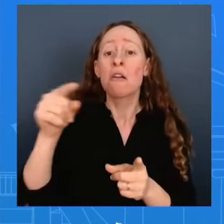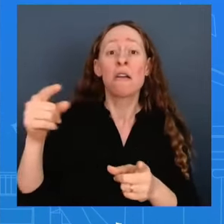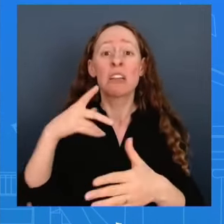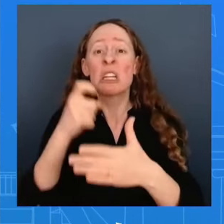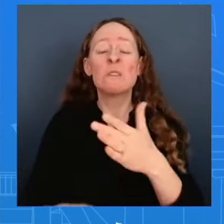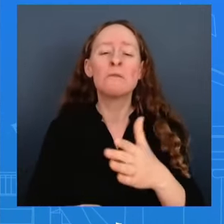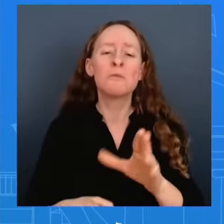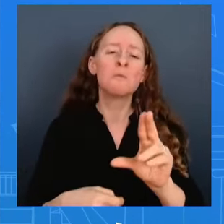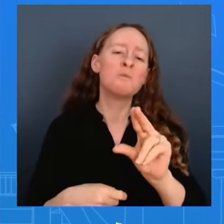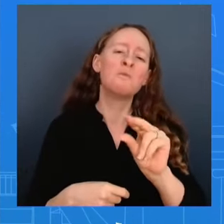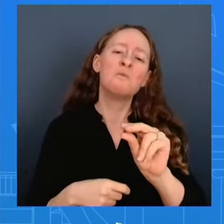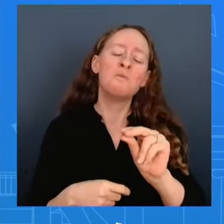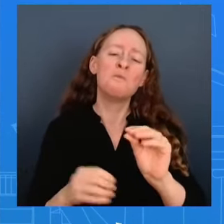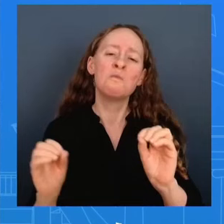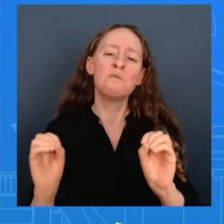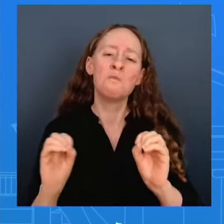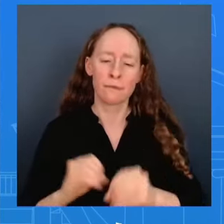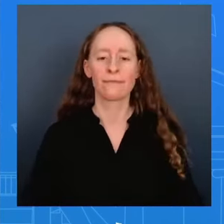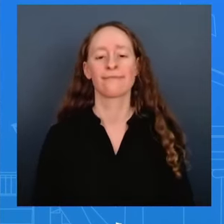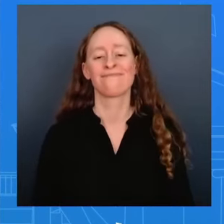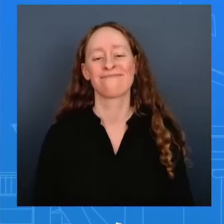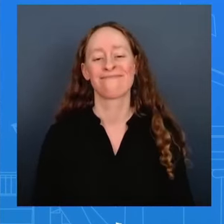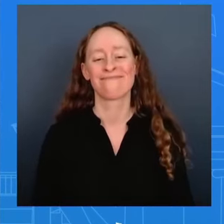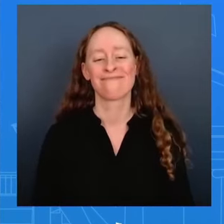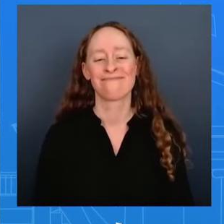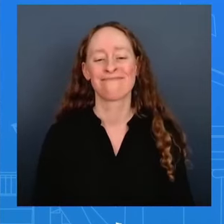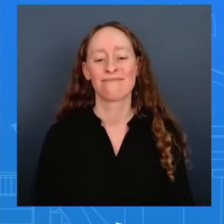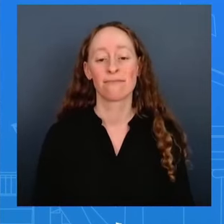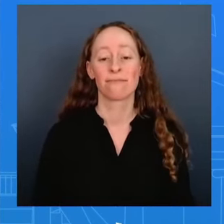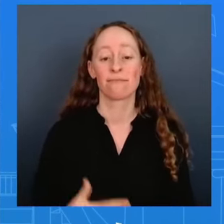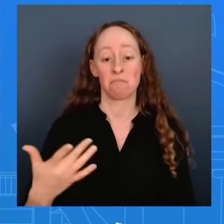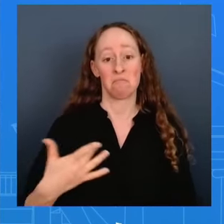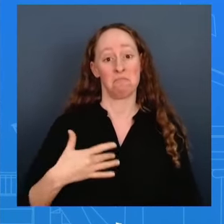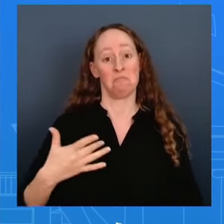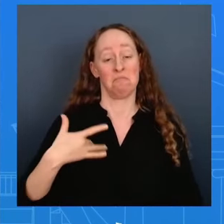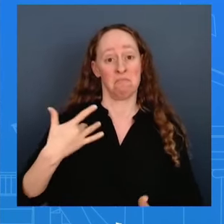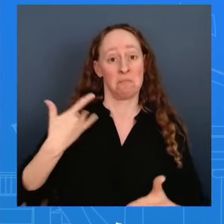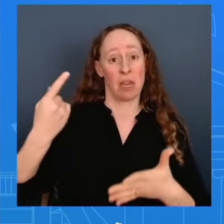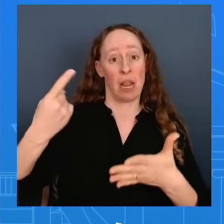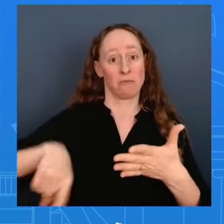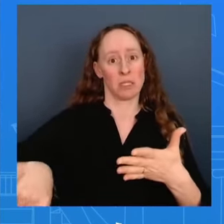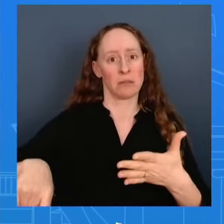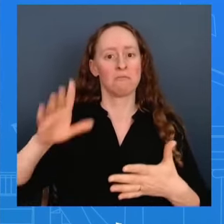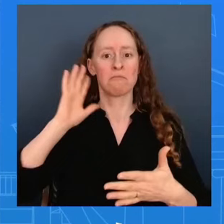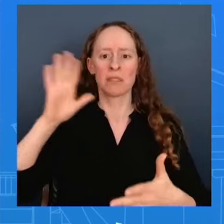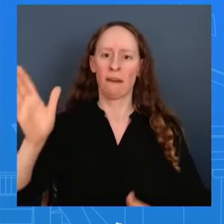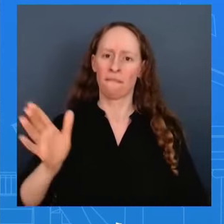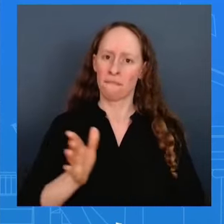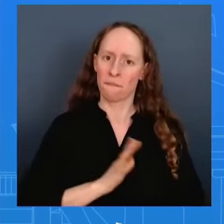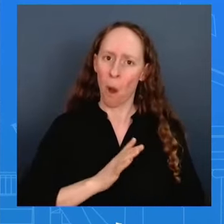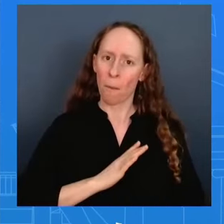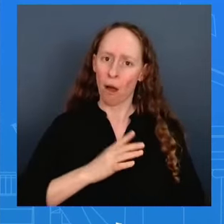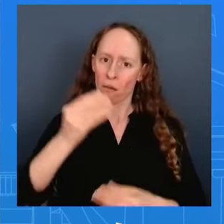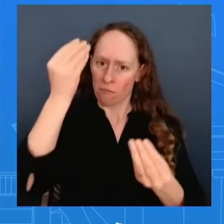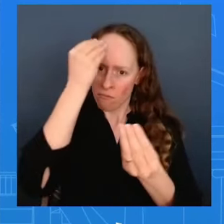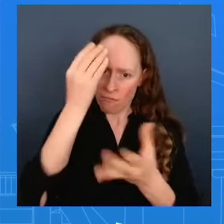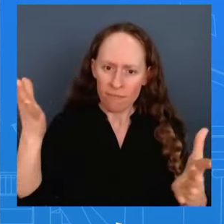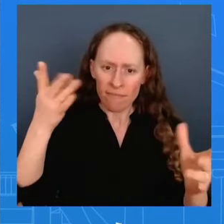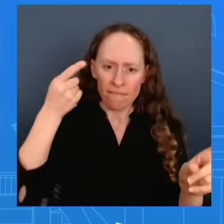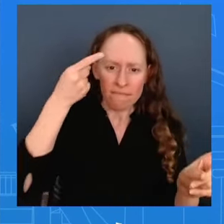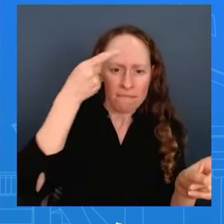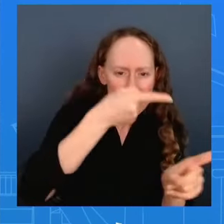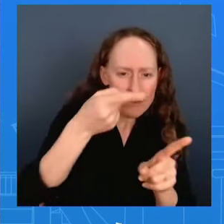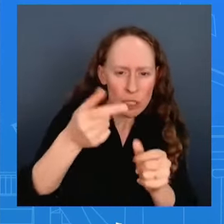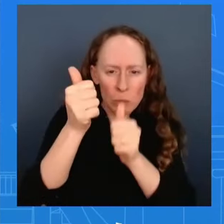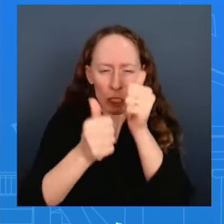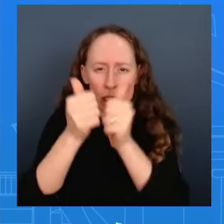expect to issue a public notice that conveys the specific tariff lines tariff rates and timing for the